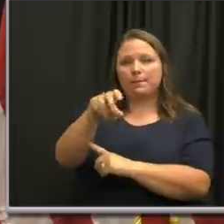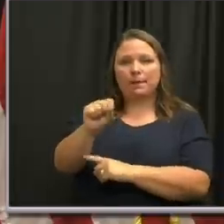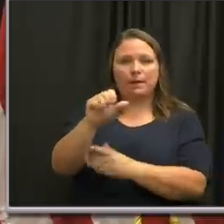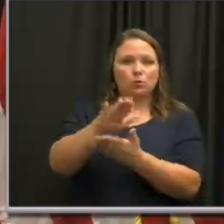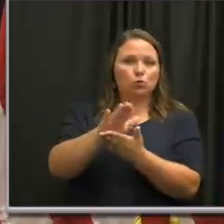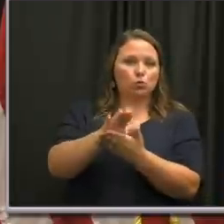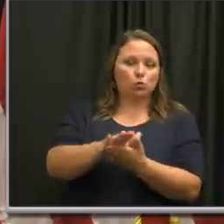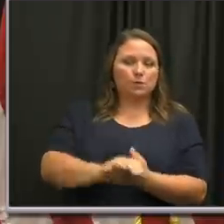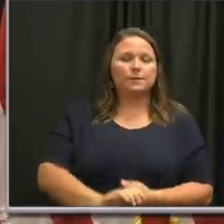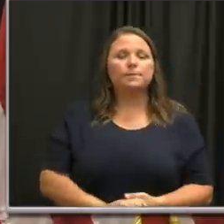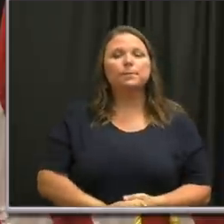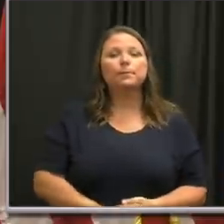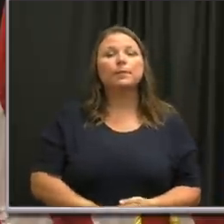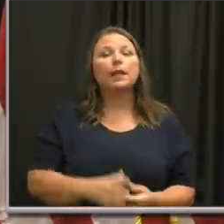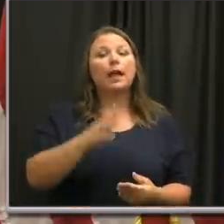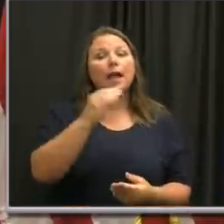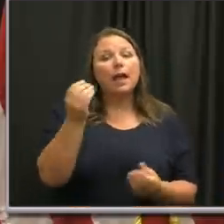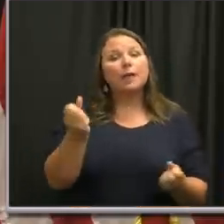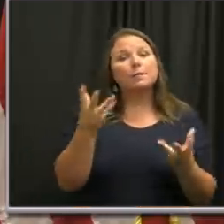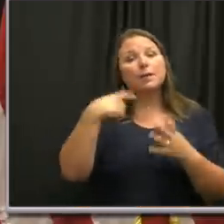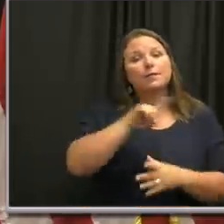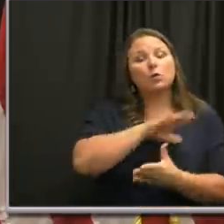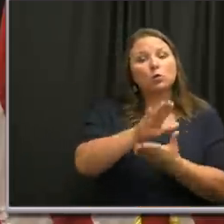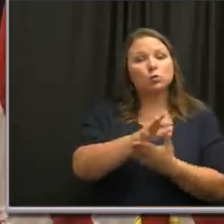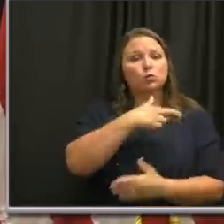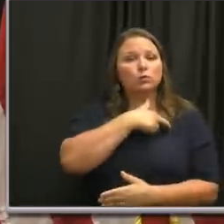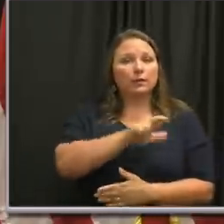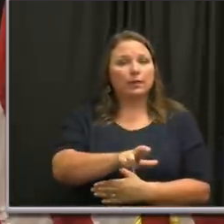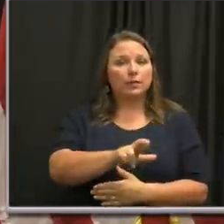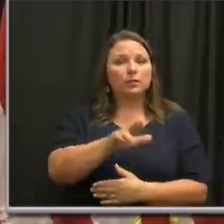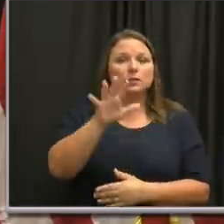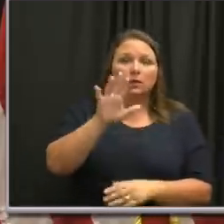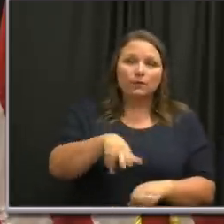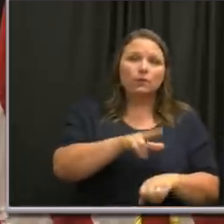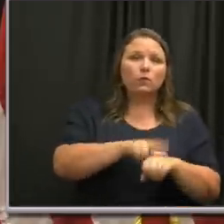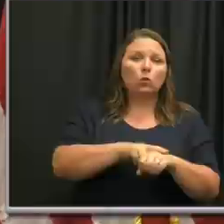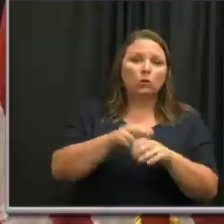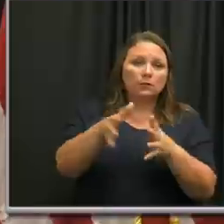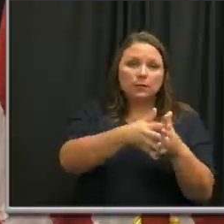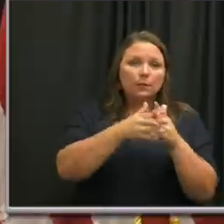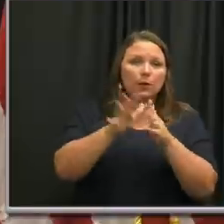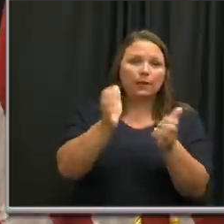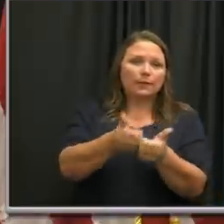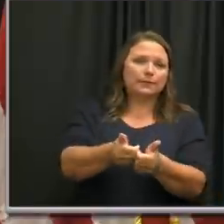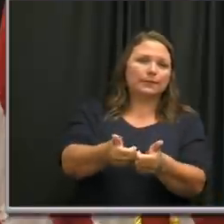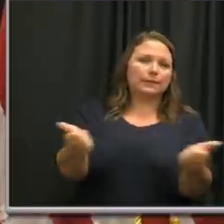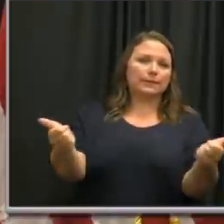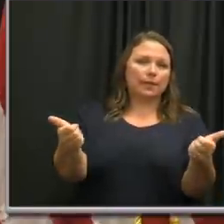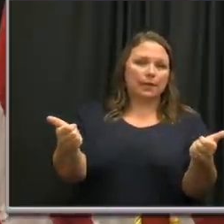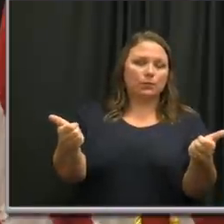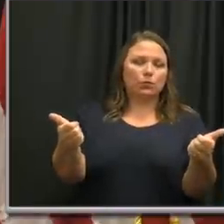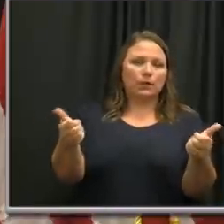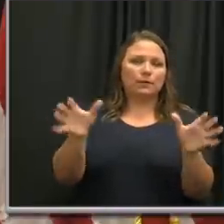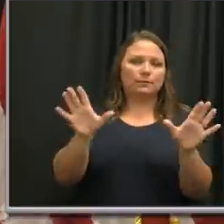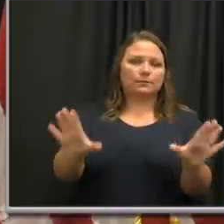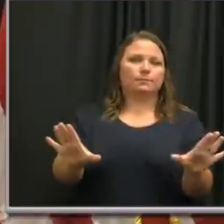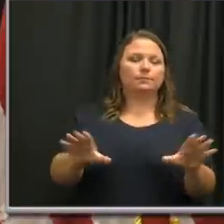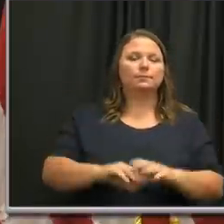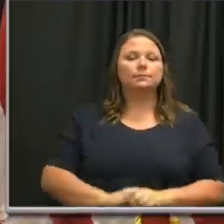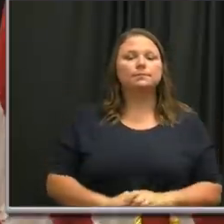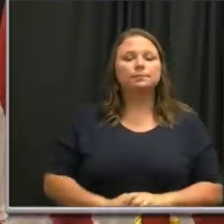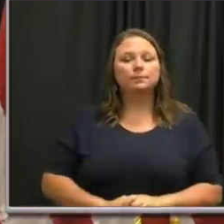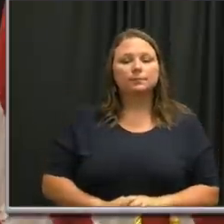to schools. Also, many of our schools are religious. And of course, in America, that creates kind of a separate lane of its own.